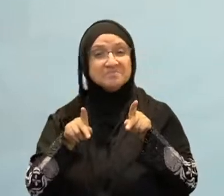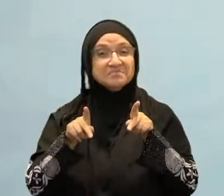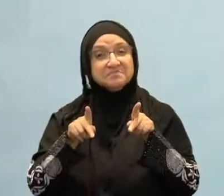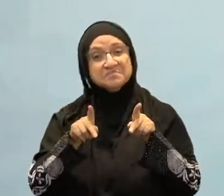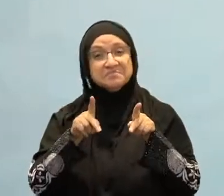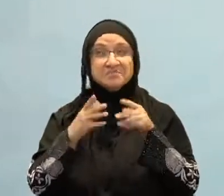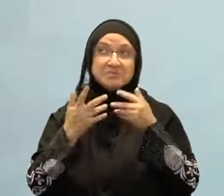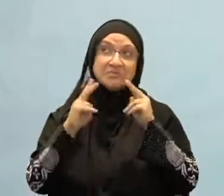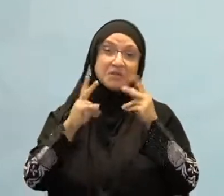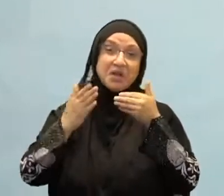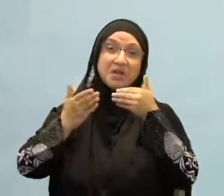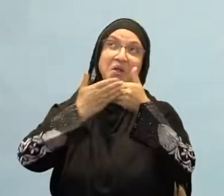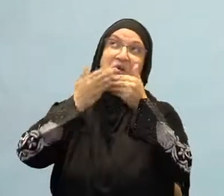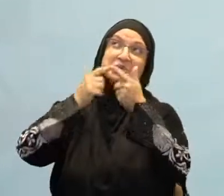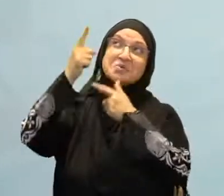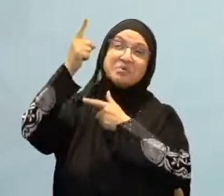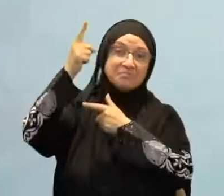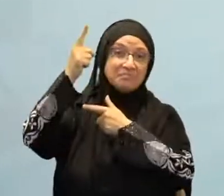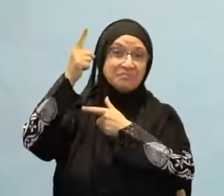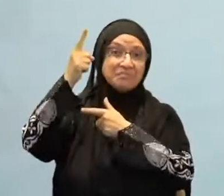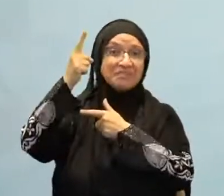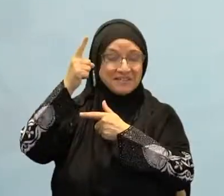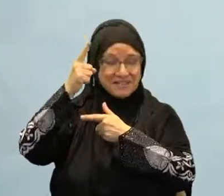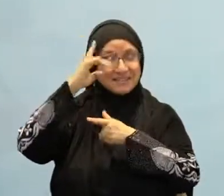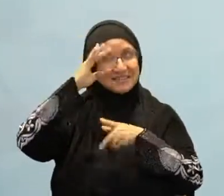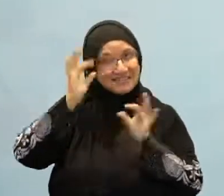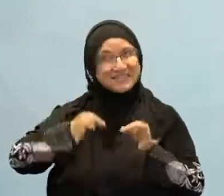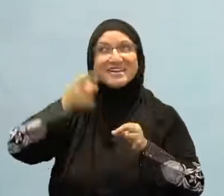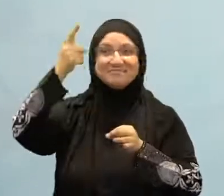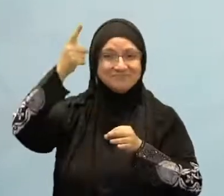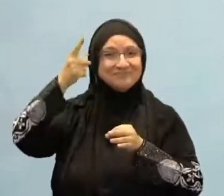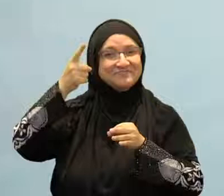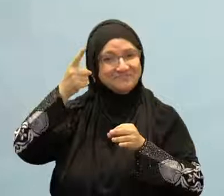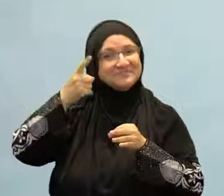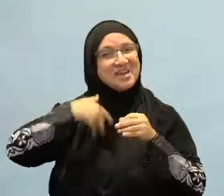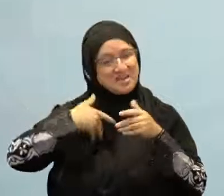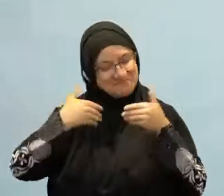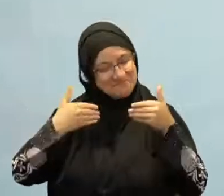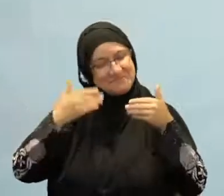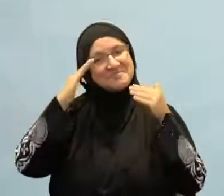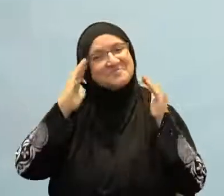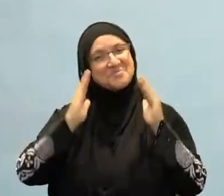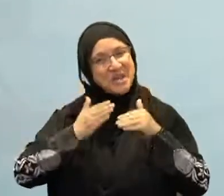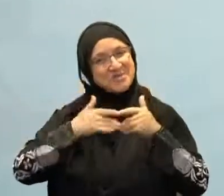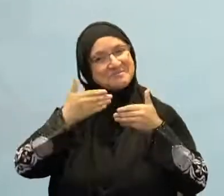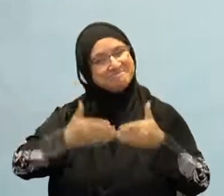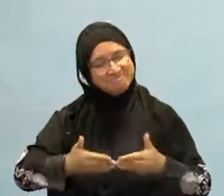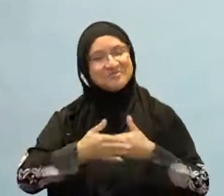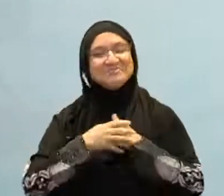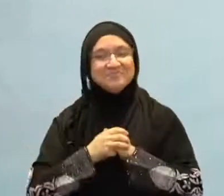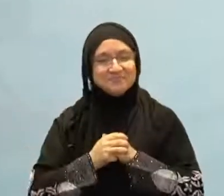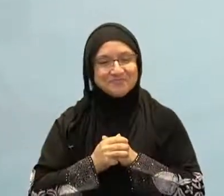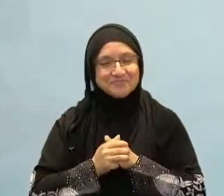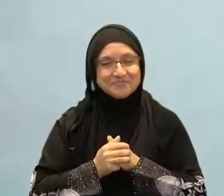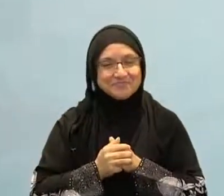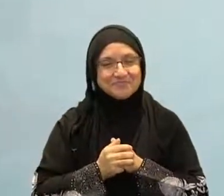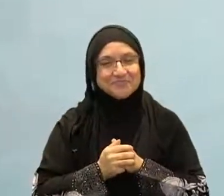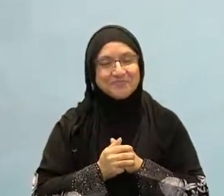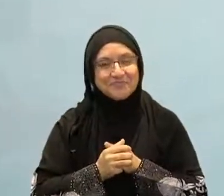rahimahullah ta'ala, He said, there is nothing. There is nothing. He said to a